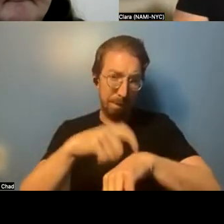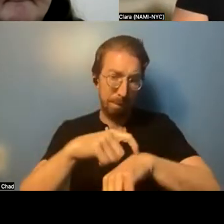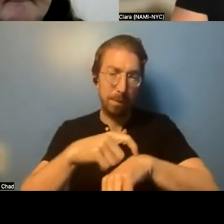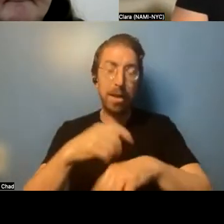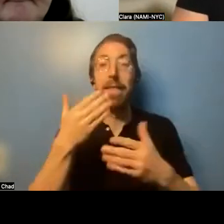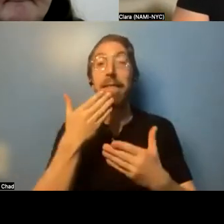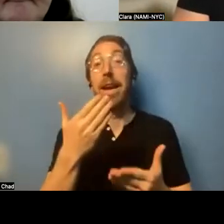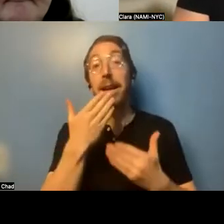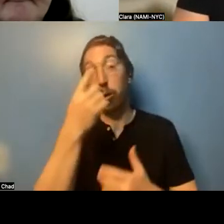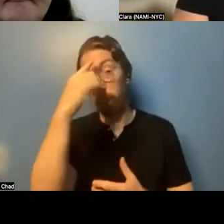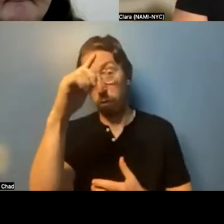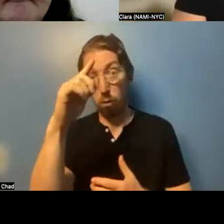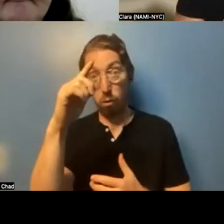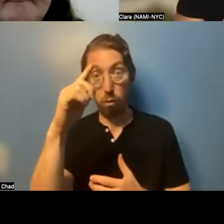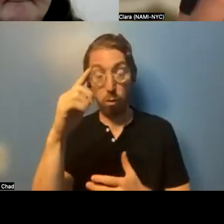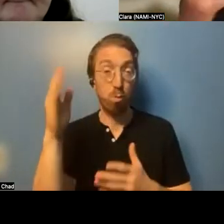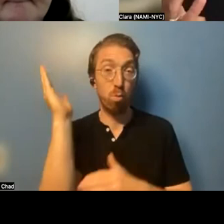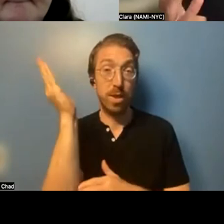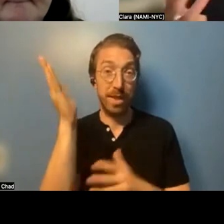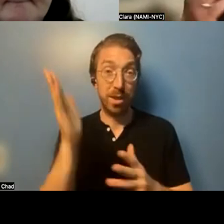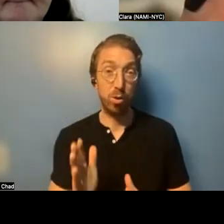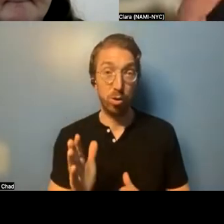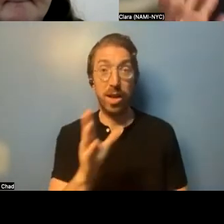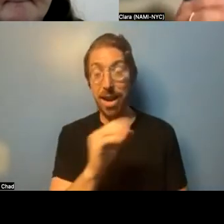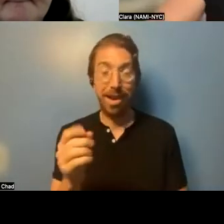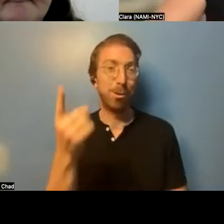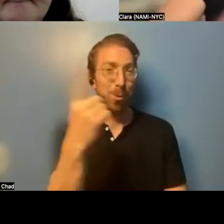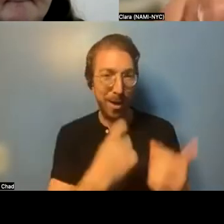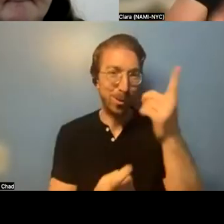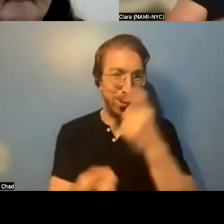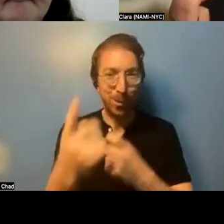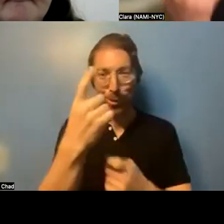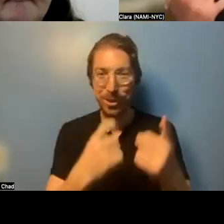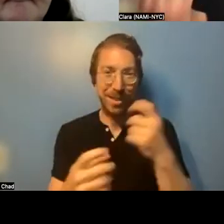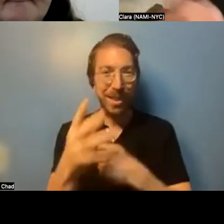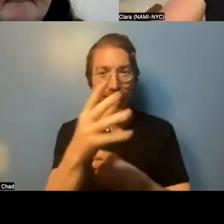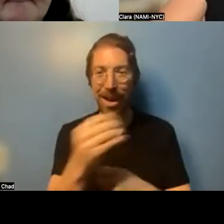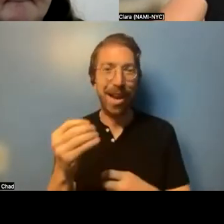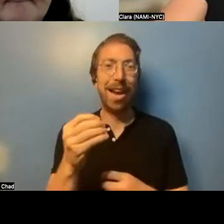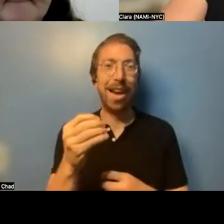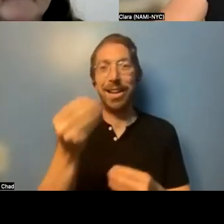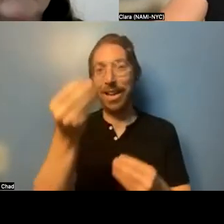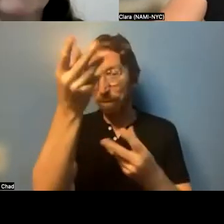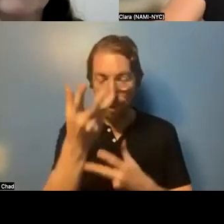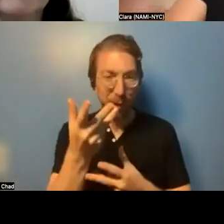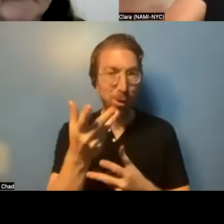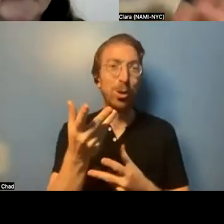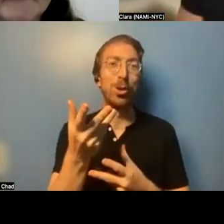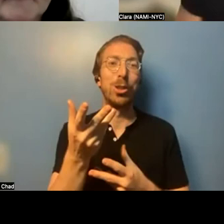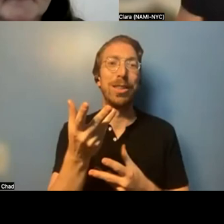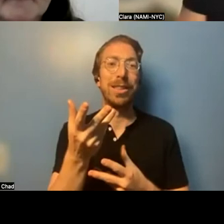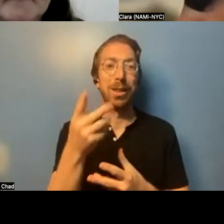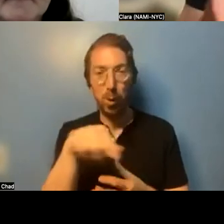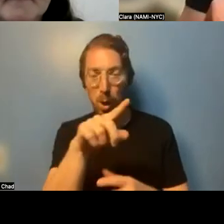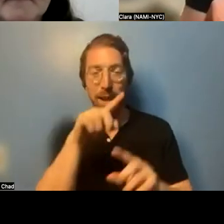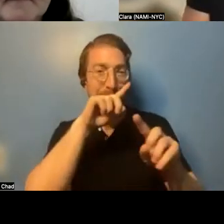um, and, and for all of the questions and, and information questions you answered and information that you shared. Um, thank you